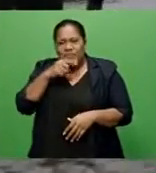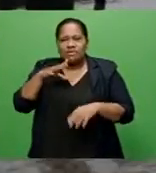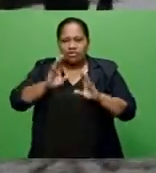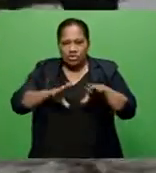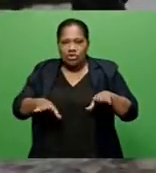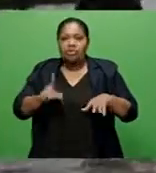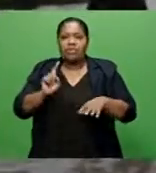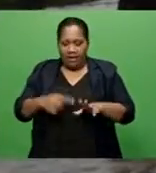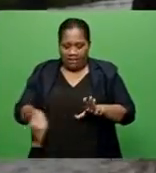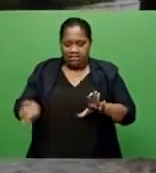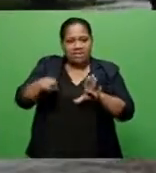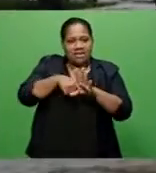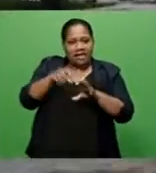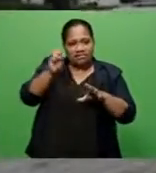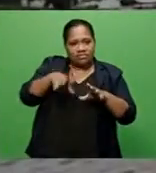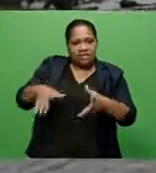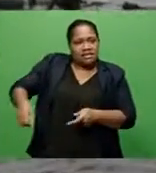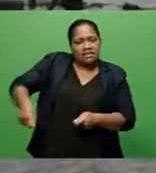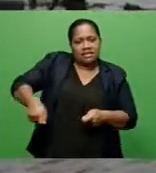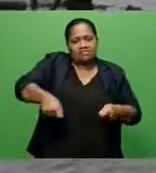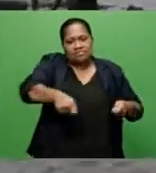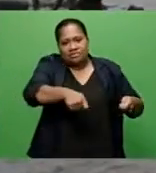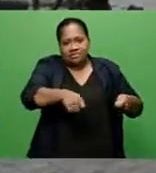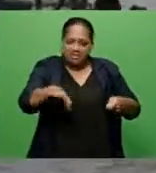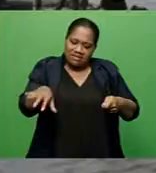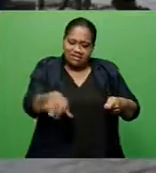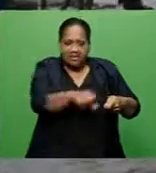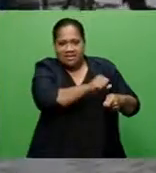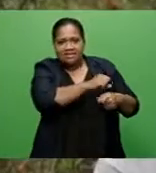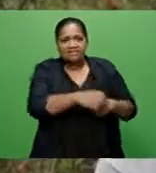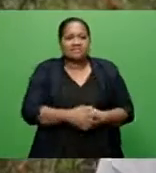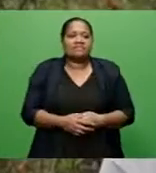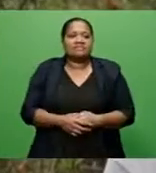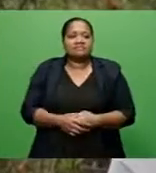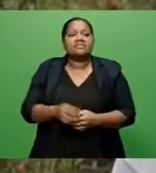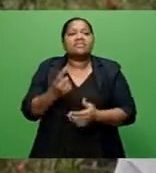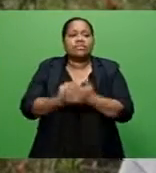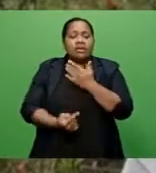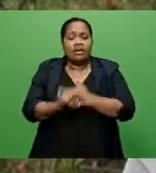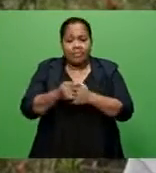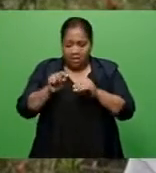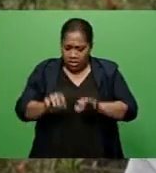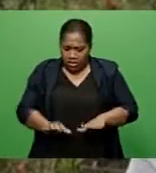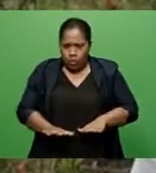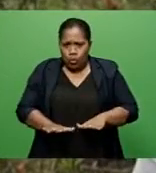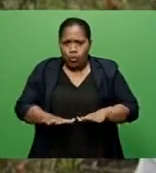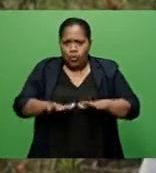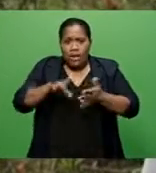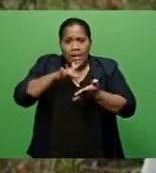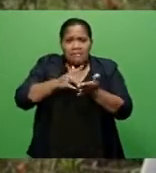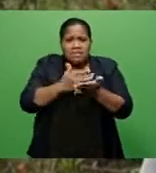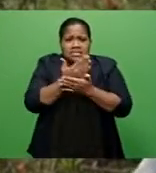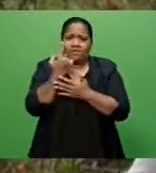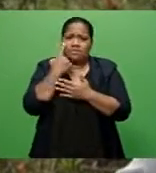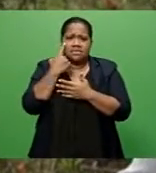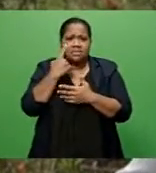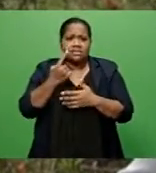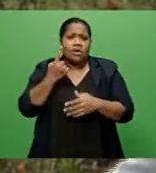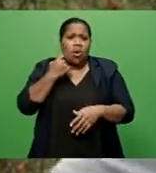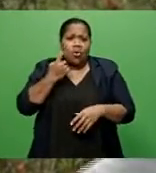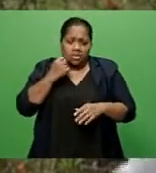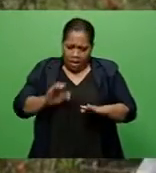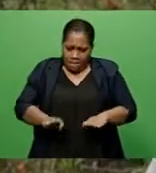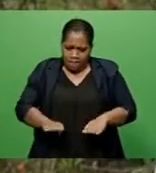were not affected. The Ngawa continued to rise on Sunday morning. At midday, we saw the water level has reached a critical